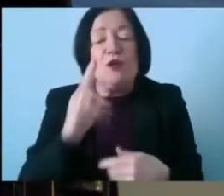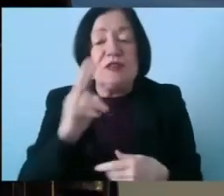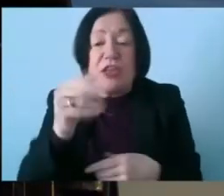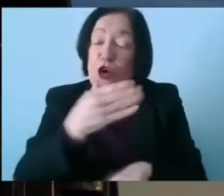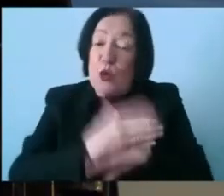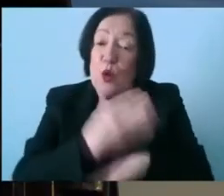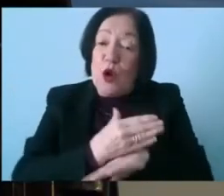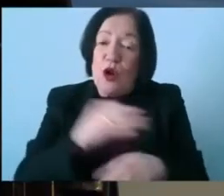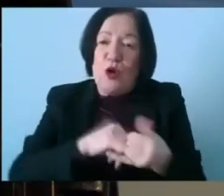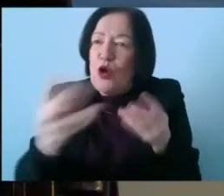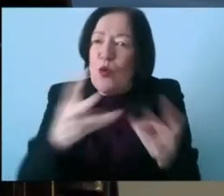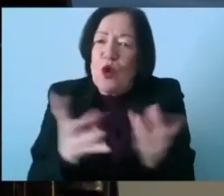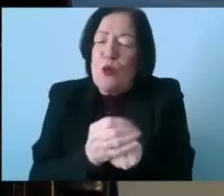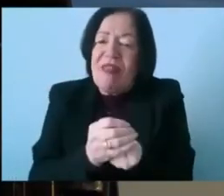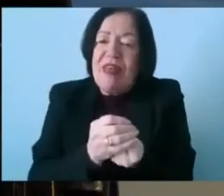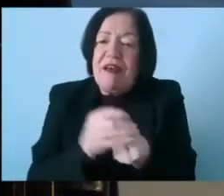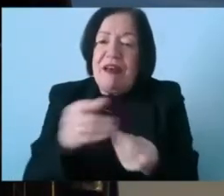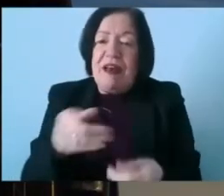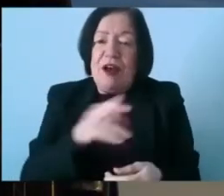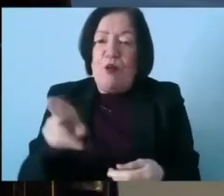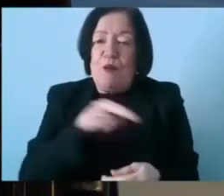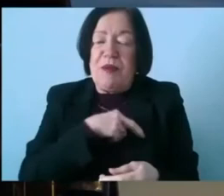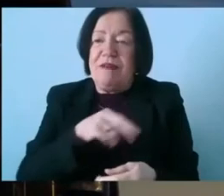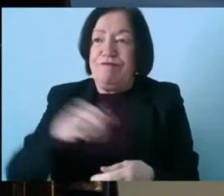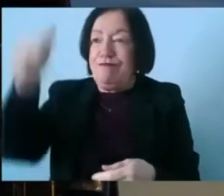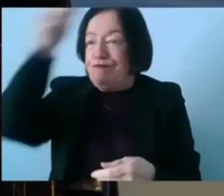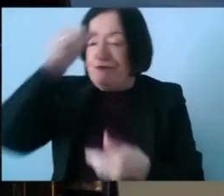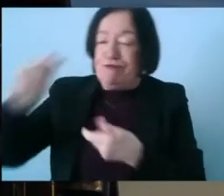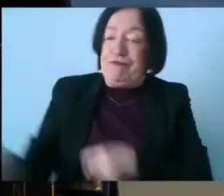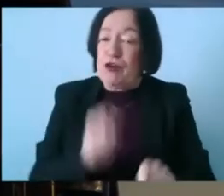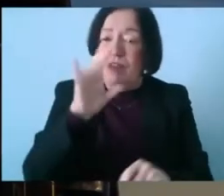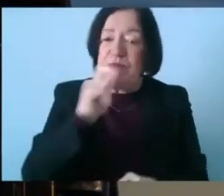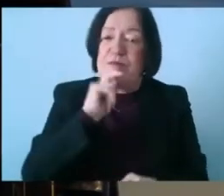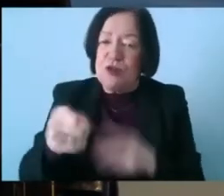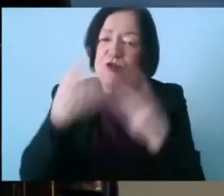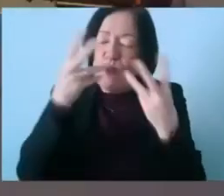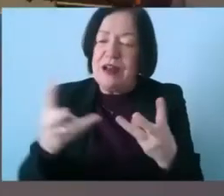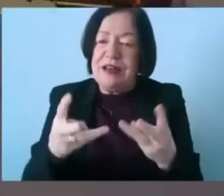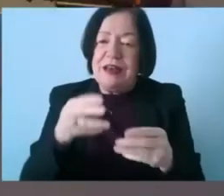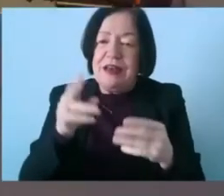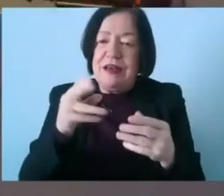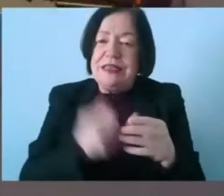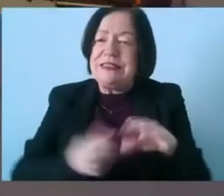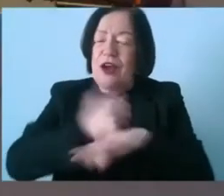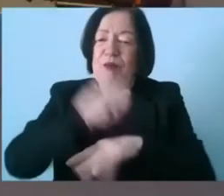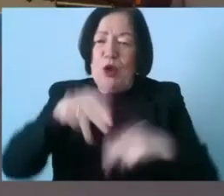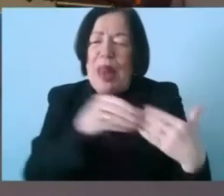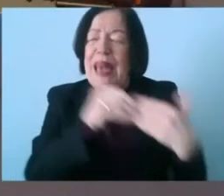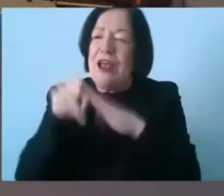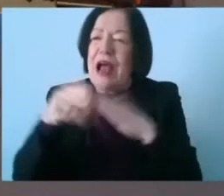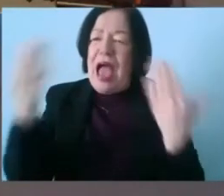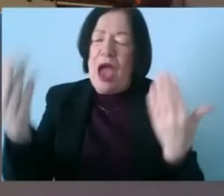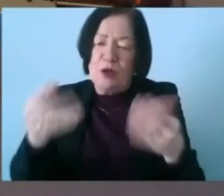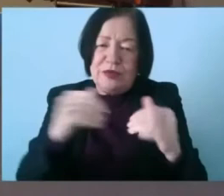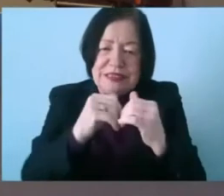like who you're working with aren't exactly going to be cricketers maybe for ireland but you are trying to cultivate the new leaders like how do you manage to separate the